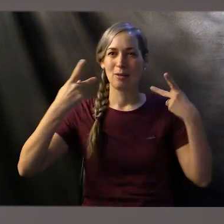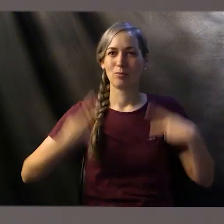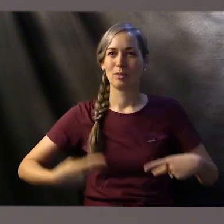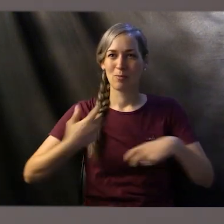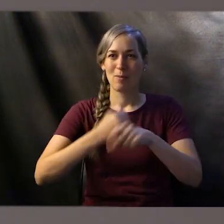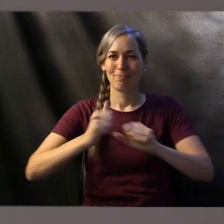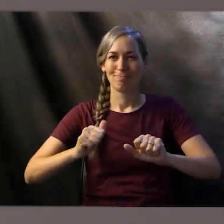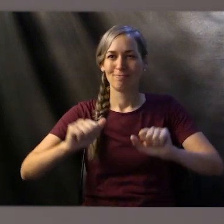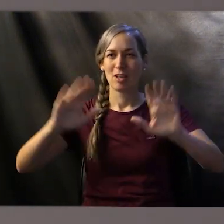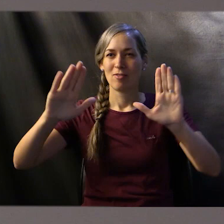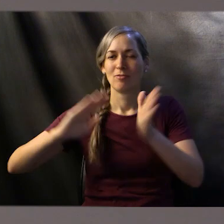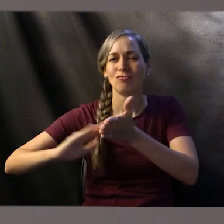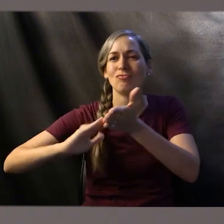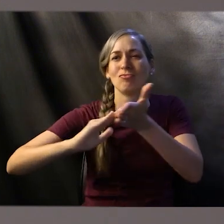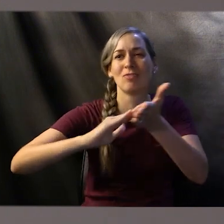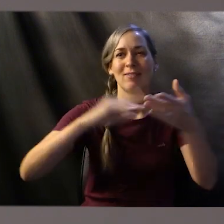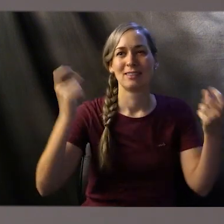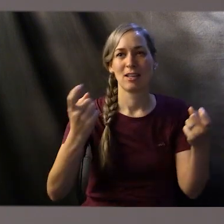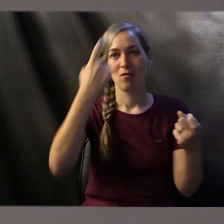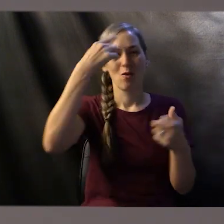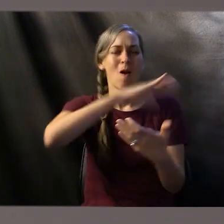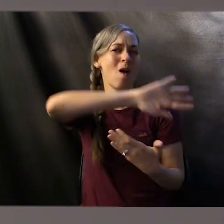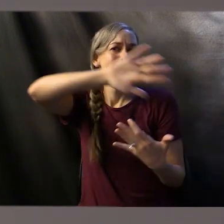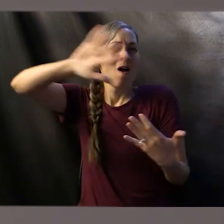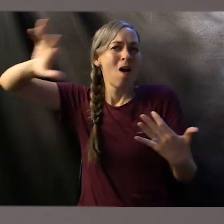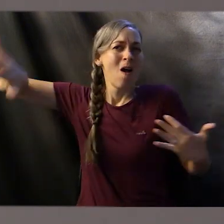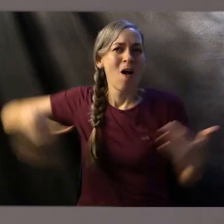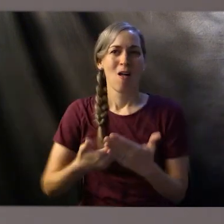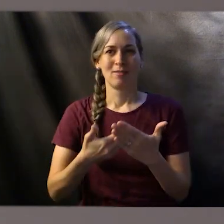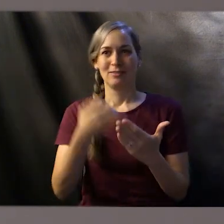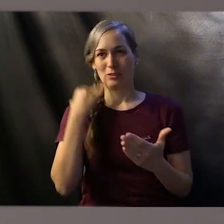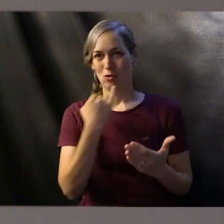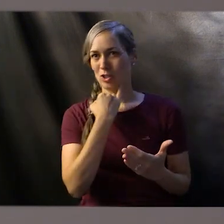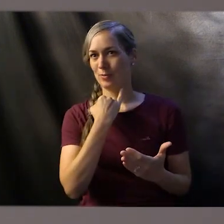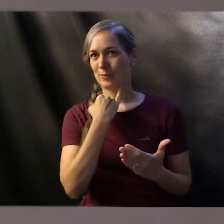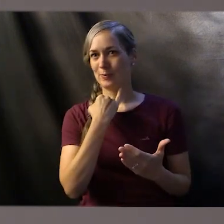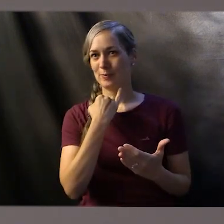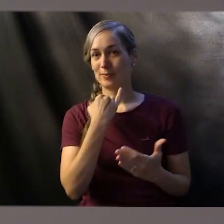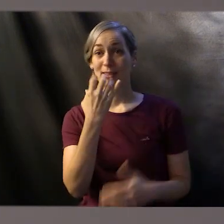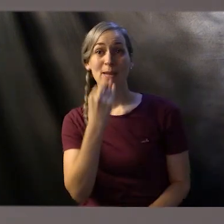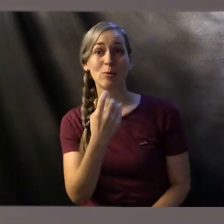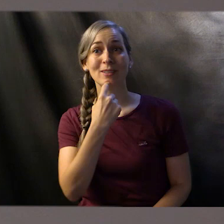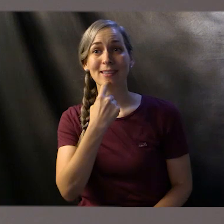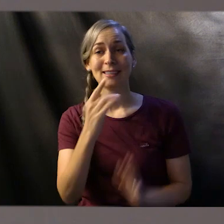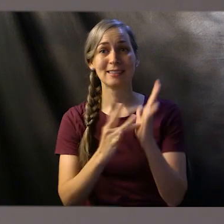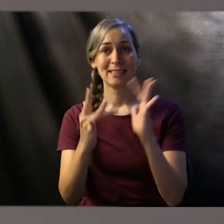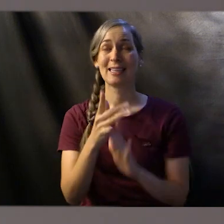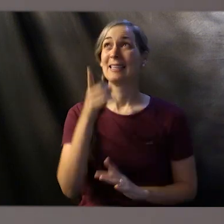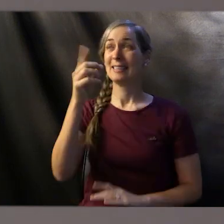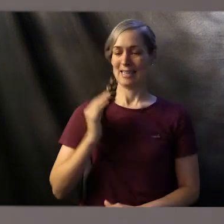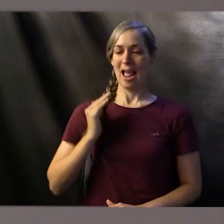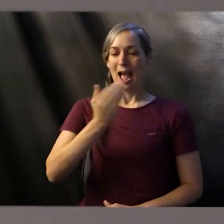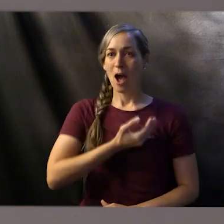of Israel. Now I want you to also keep in mind that in Hebrews, it says that Jesus is our high priest